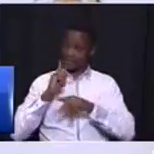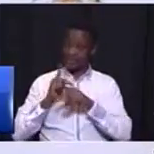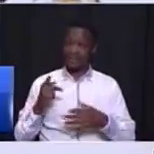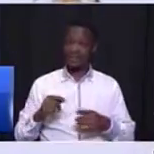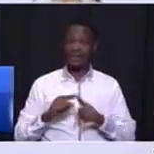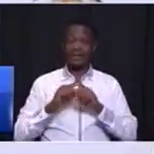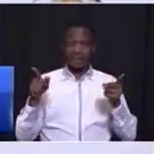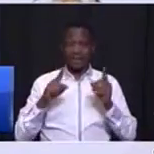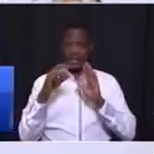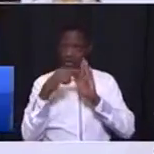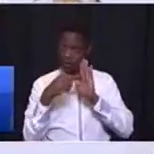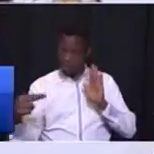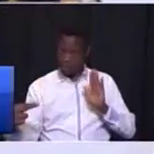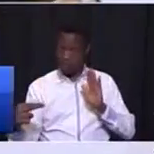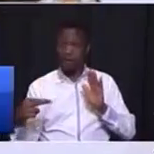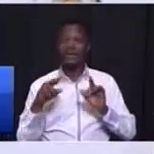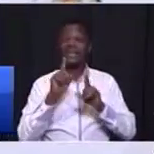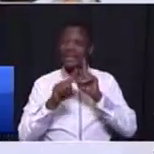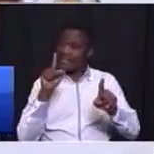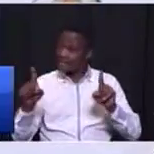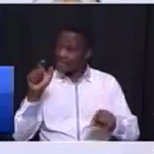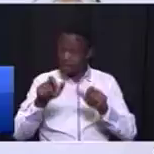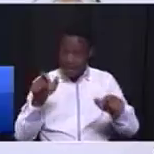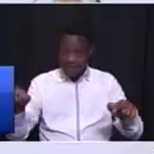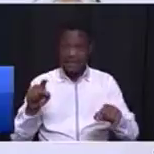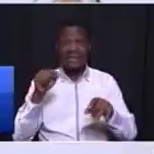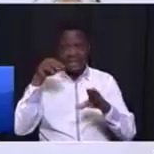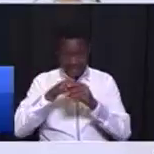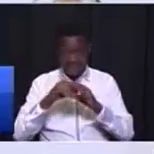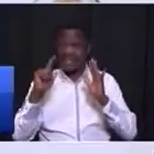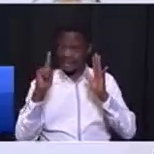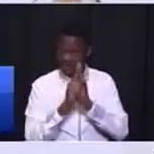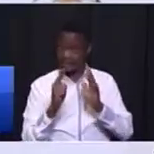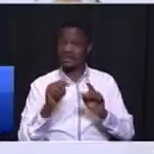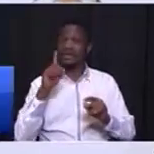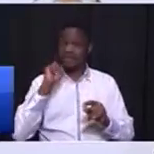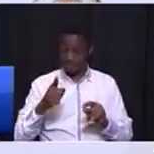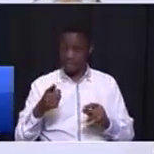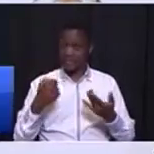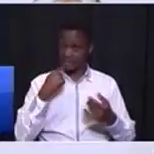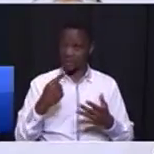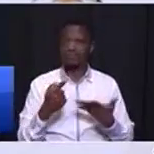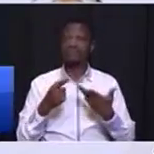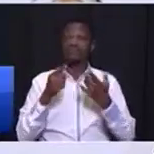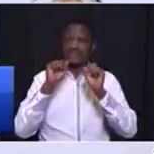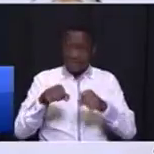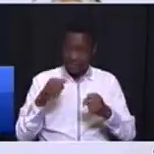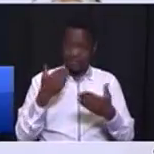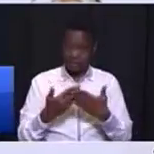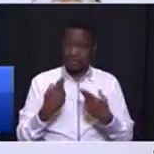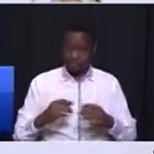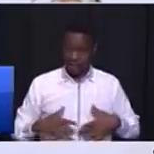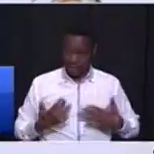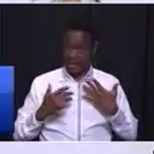back the whole everyone in the legislature must be willing to subject themselves to